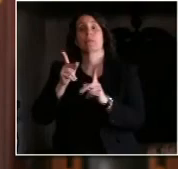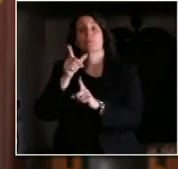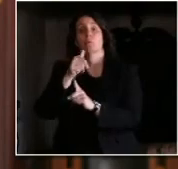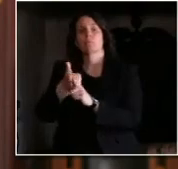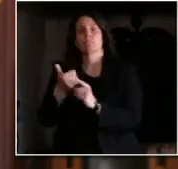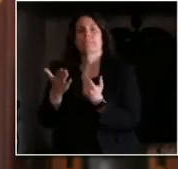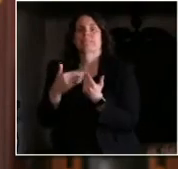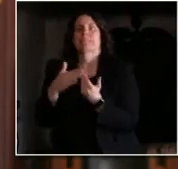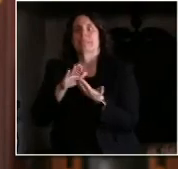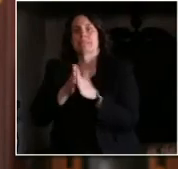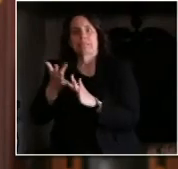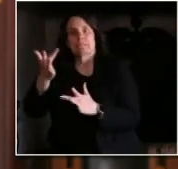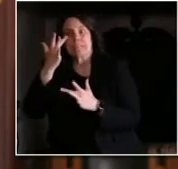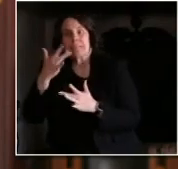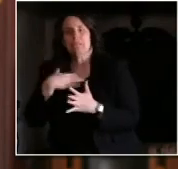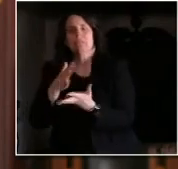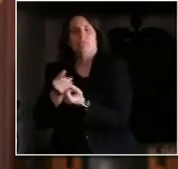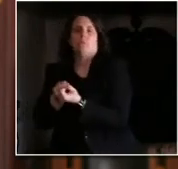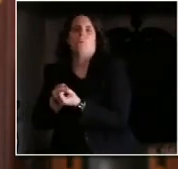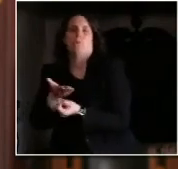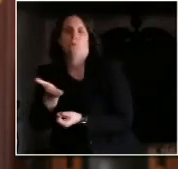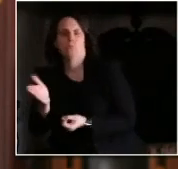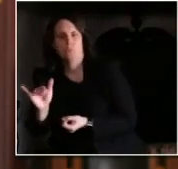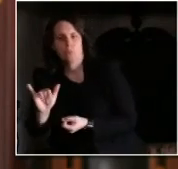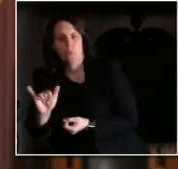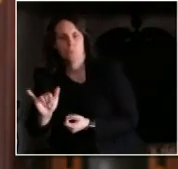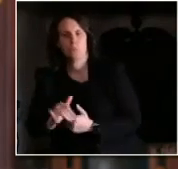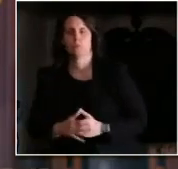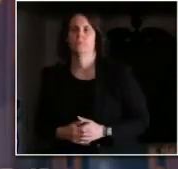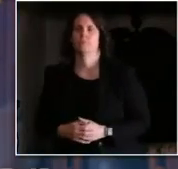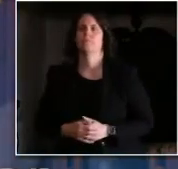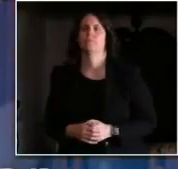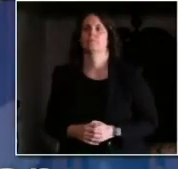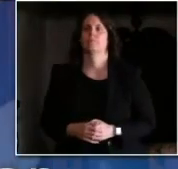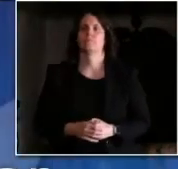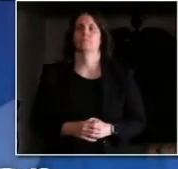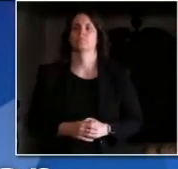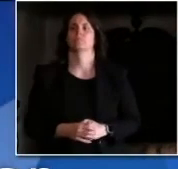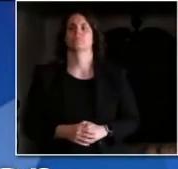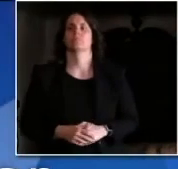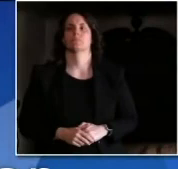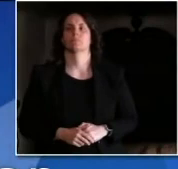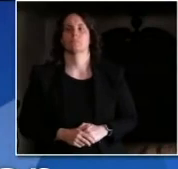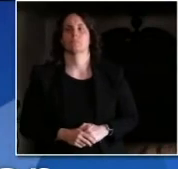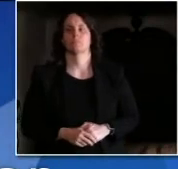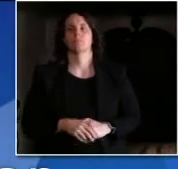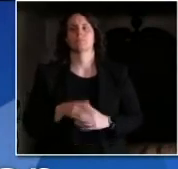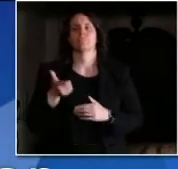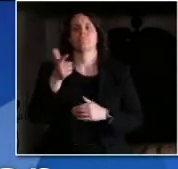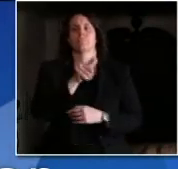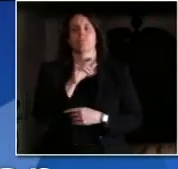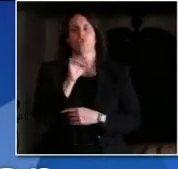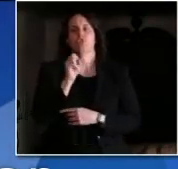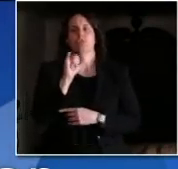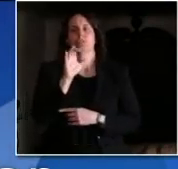moving forward thank you Addie now to Jessica Van Egren from Up North News Jessica